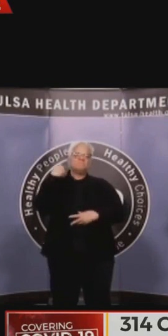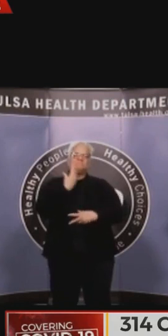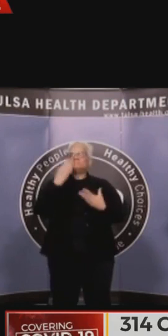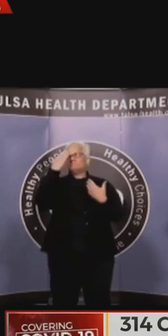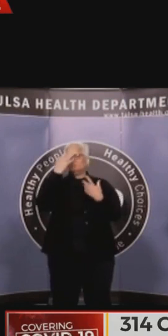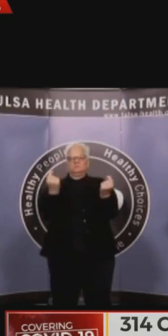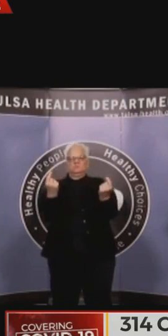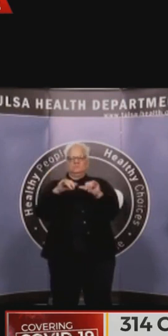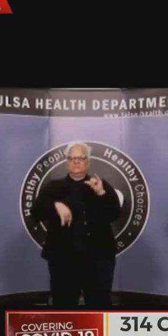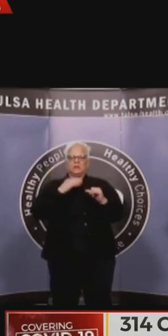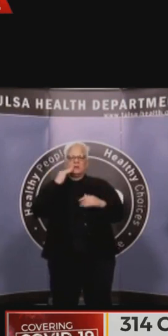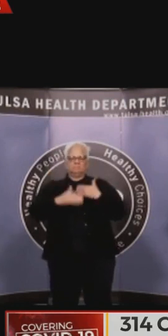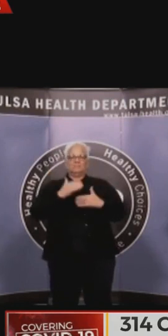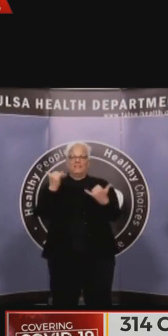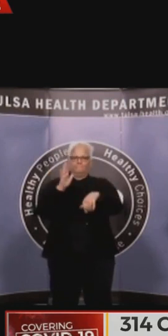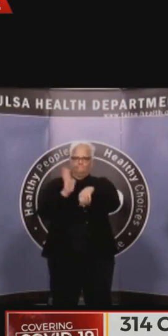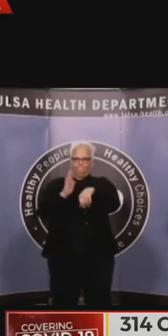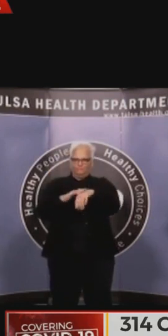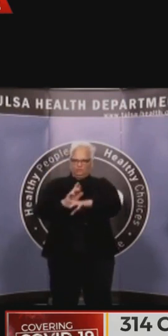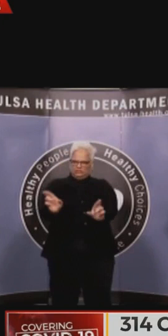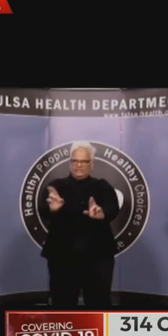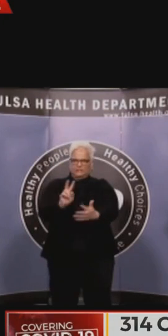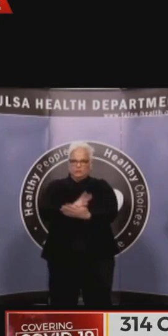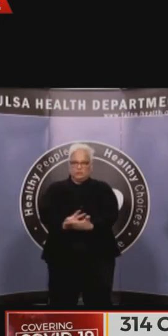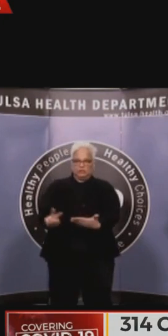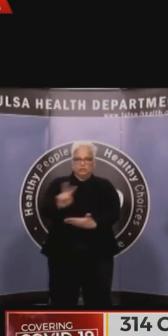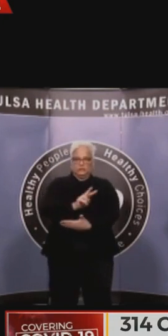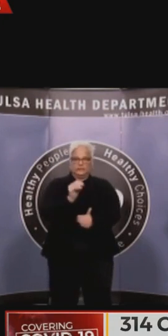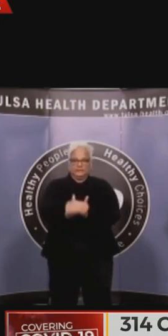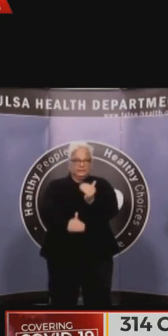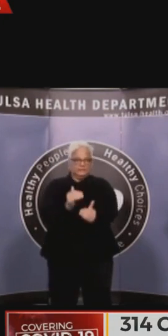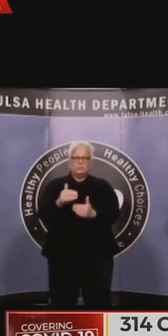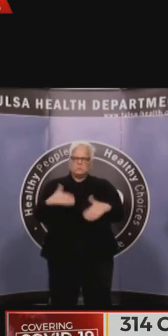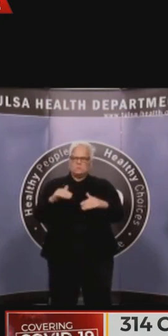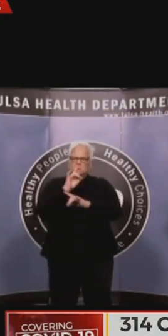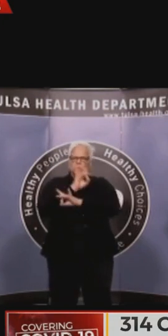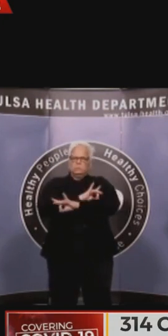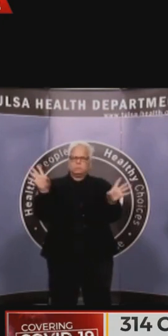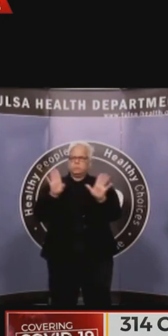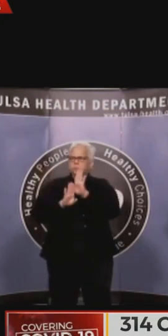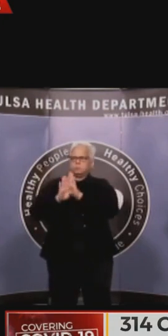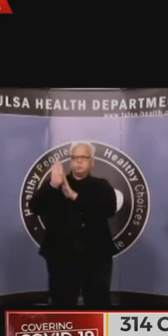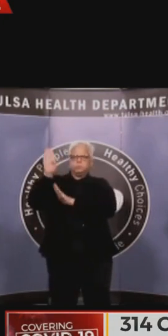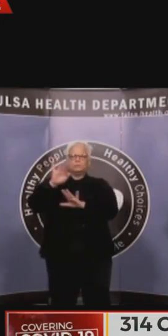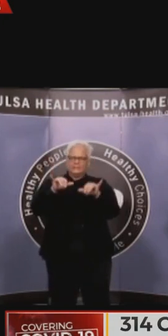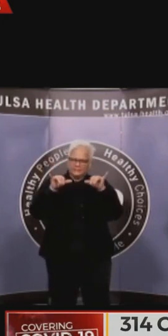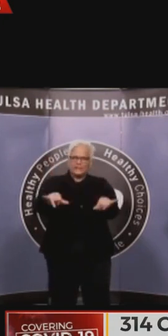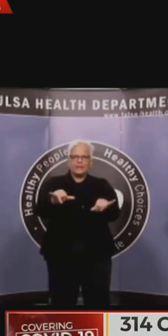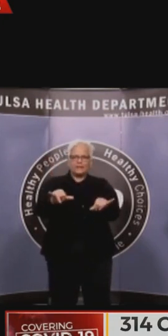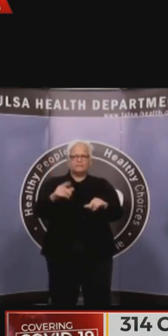week. And that's important, one, because that's when we can expect that to really peak out.